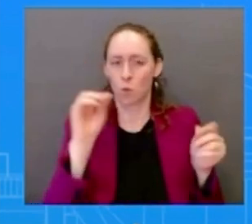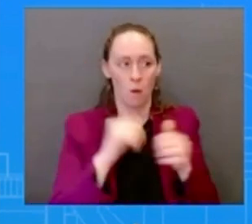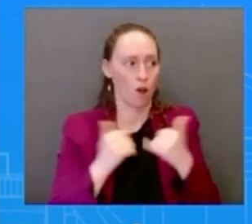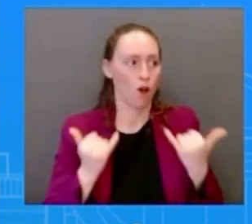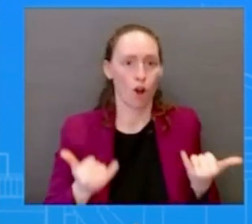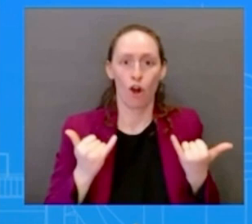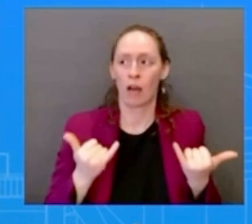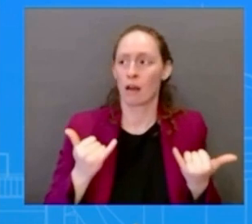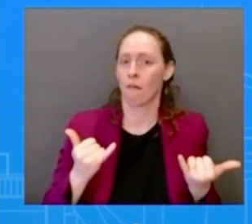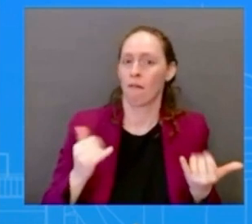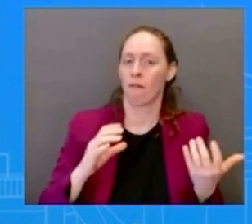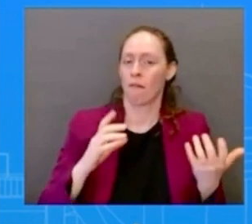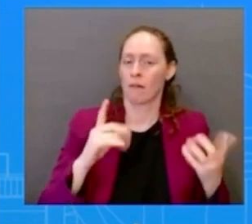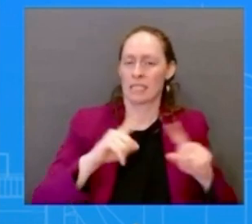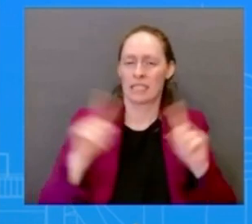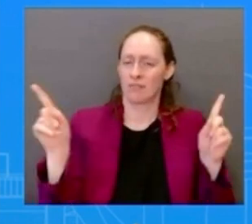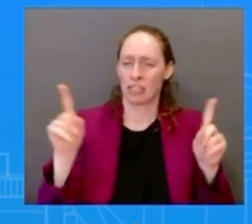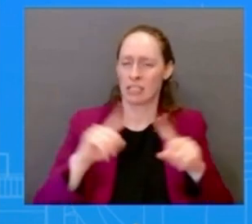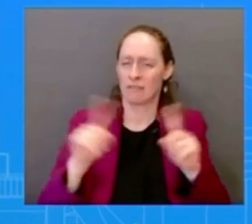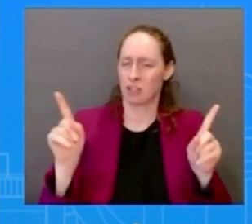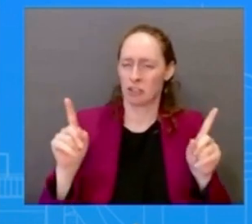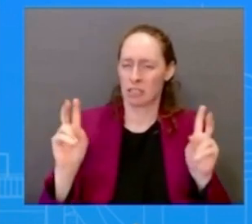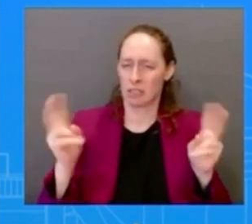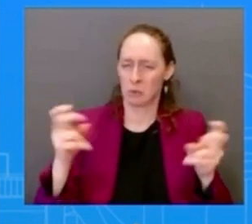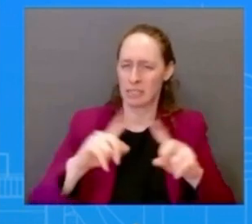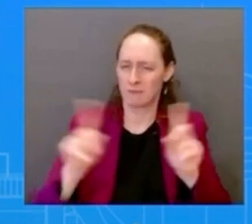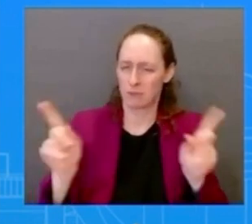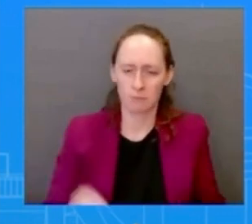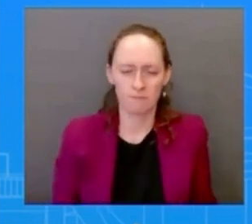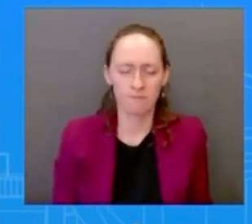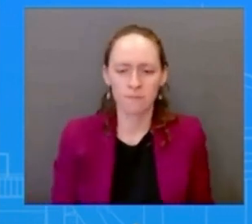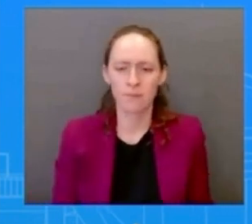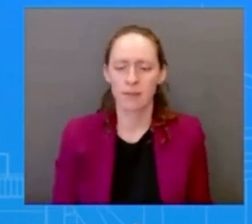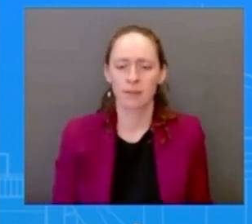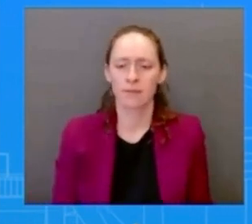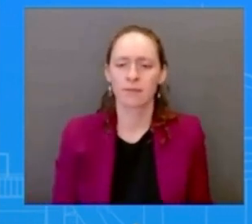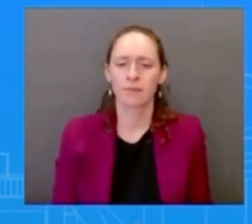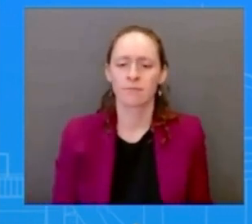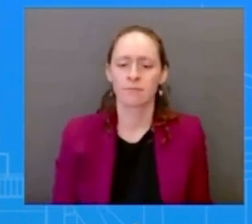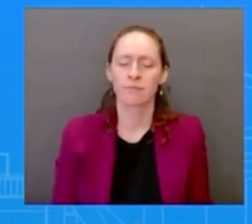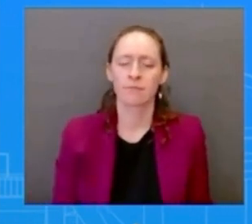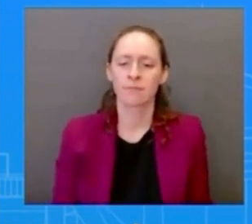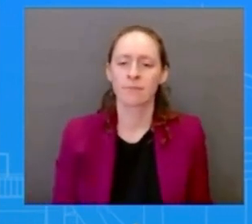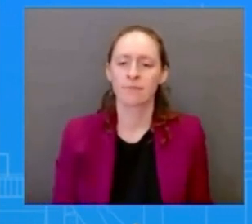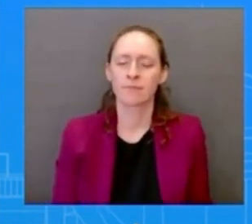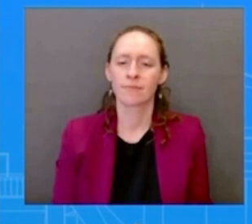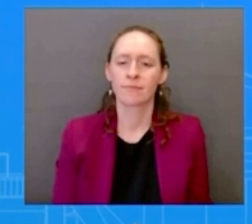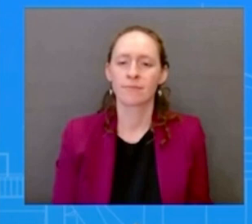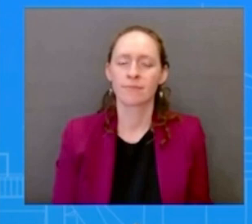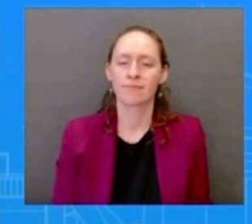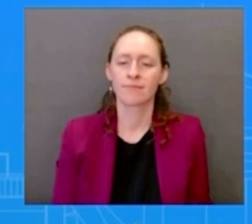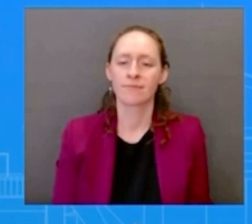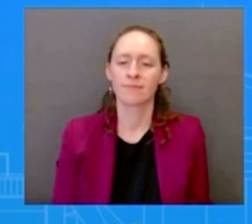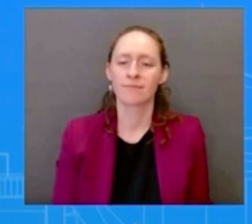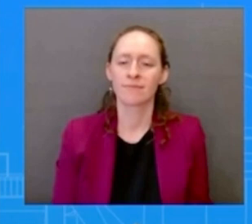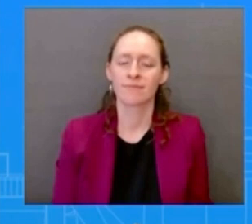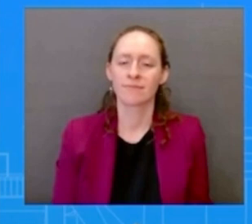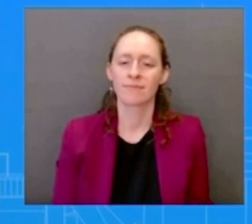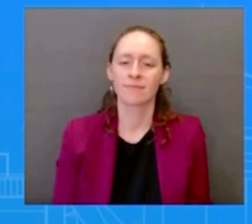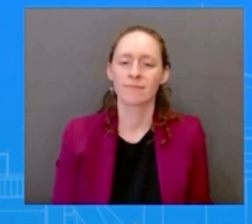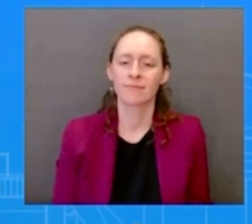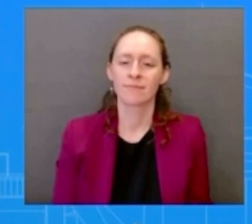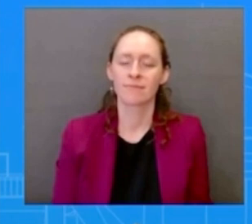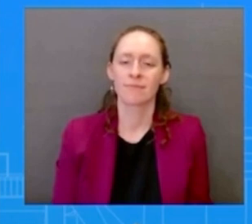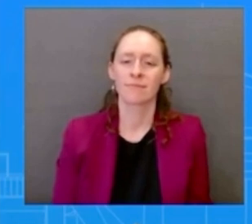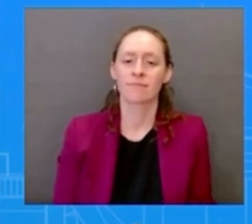issue that we're currently seeing and we're having the treasury secretaries the treasury i should say more broadly is having conversation with their counter counterparts